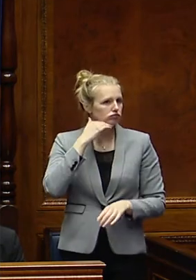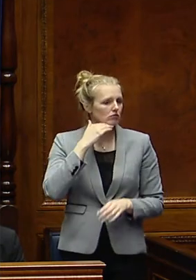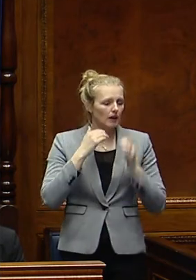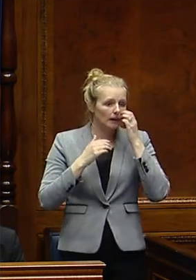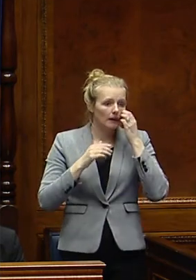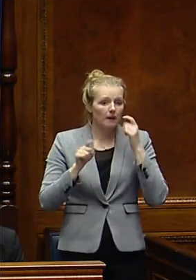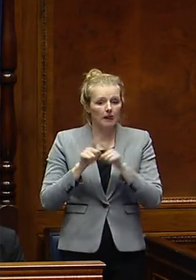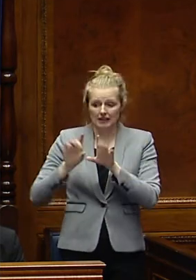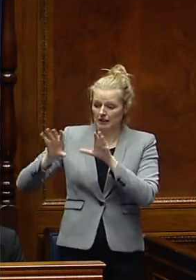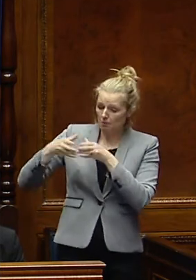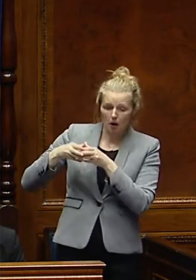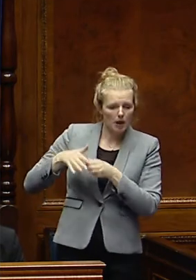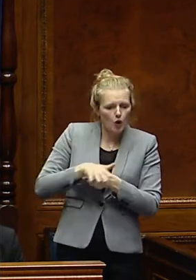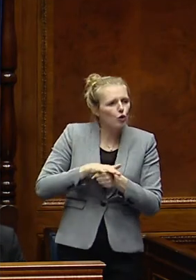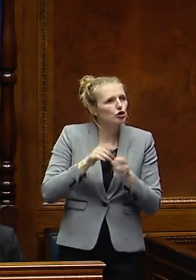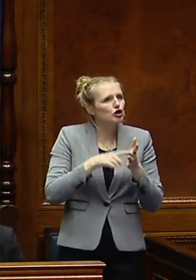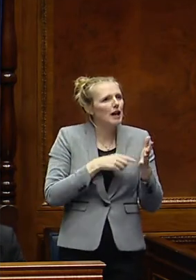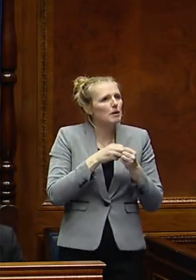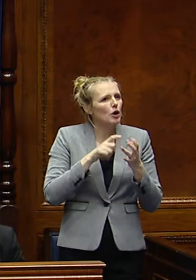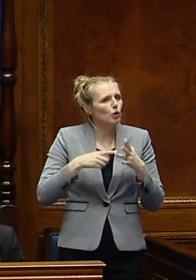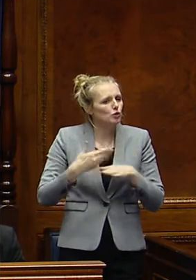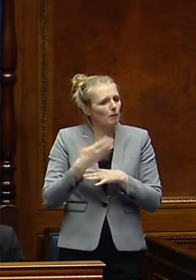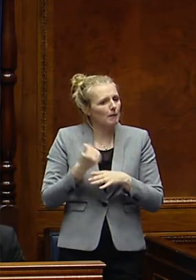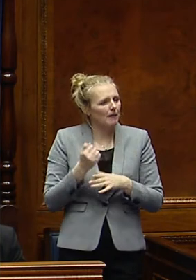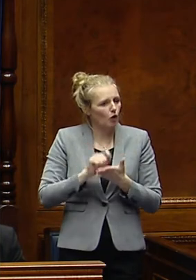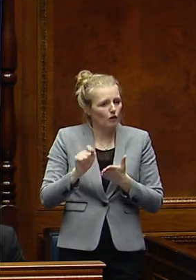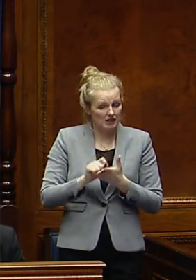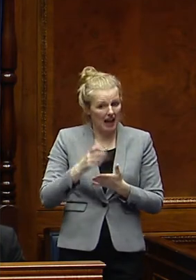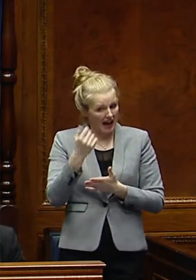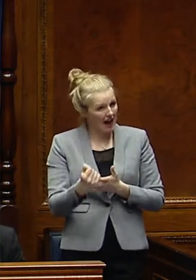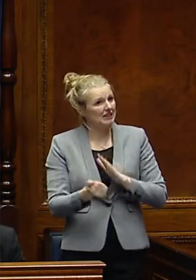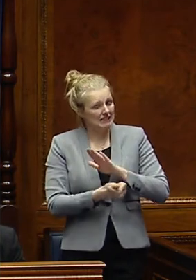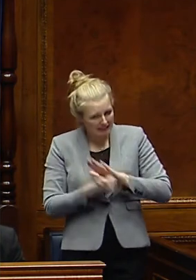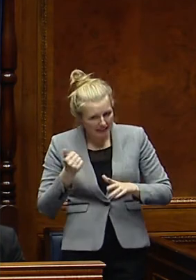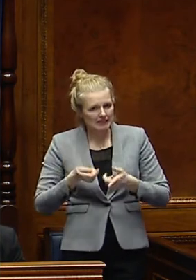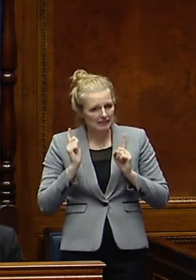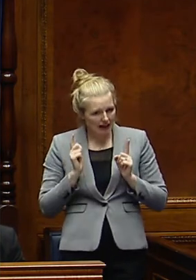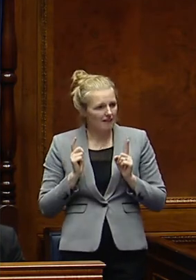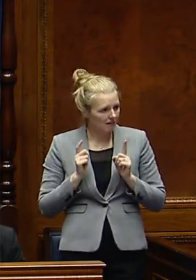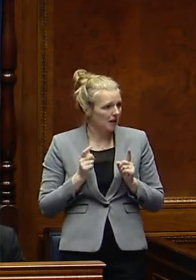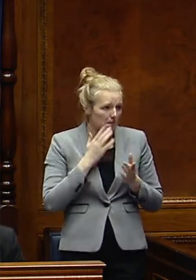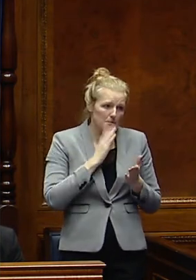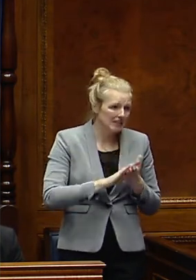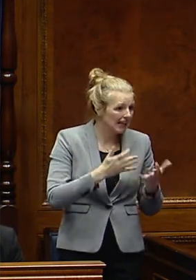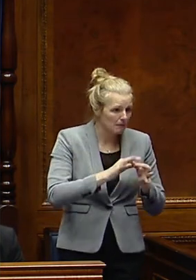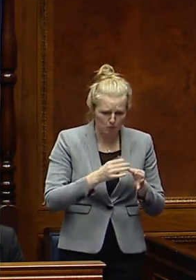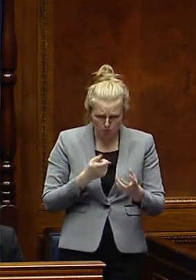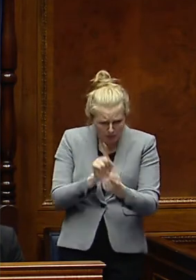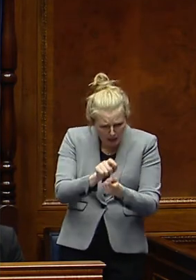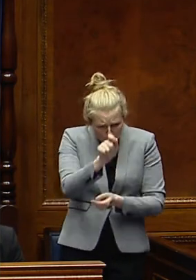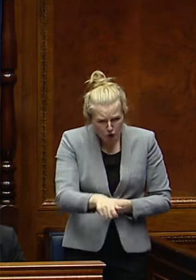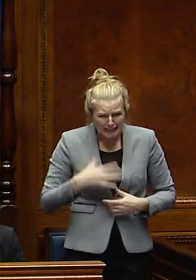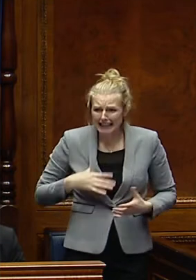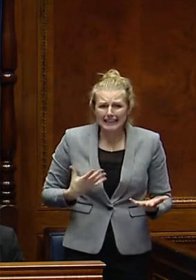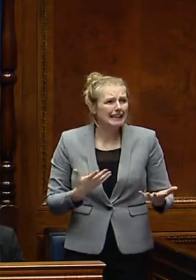the department and then the local jobs and benefit offices, there are skilled staff there, and I would encourage any member that finds someone who is